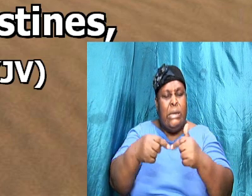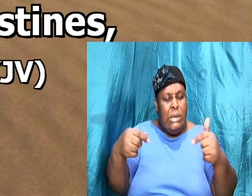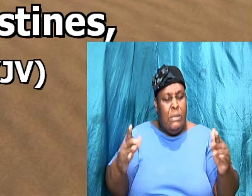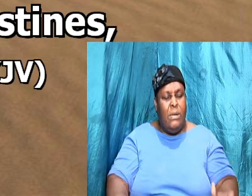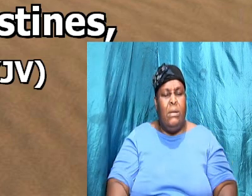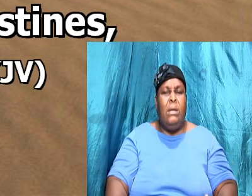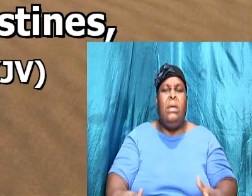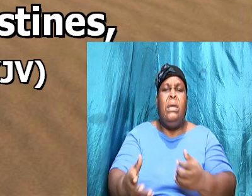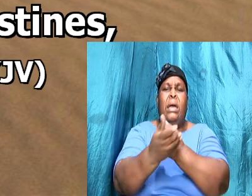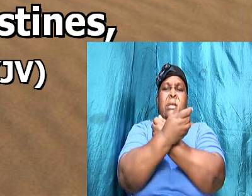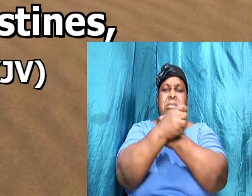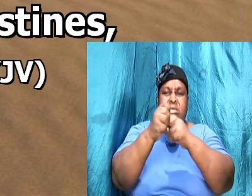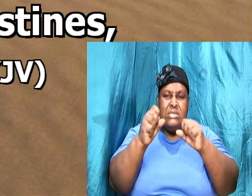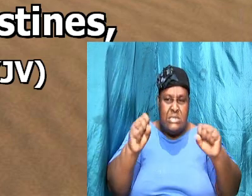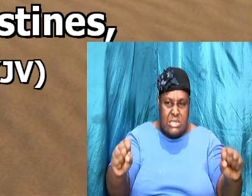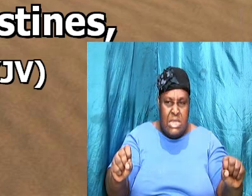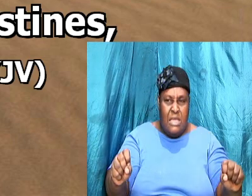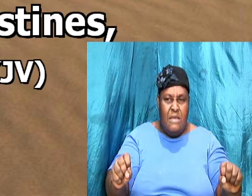save Keilah